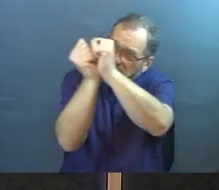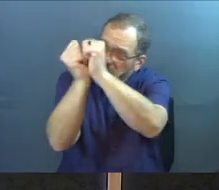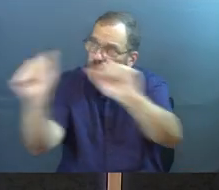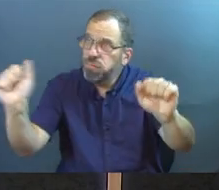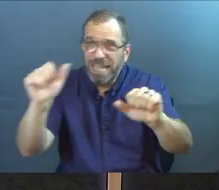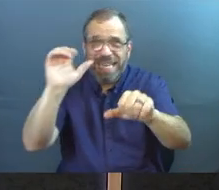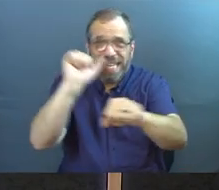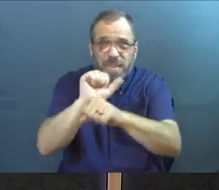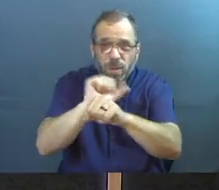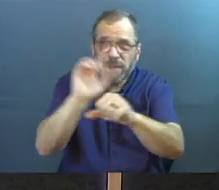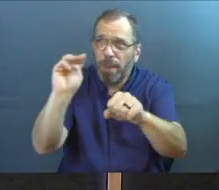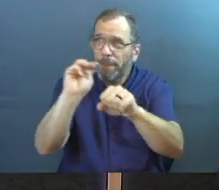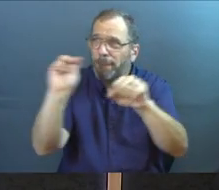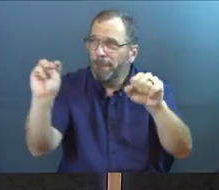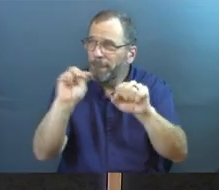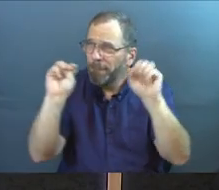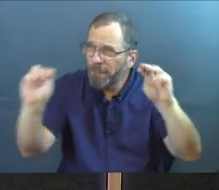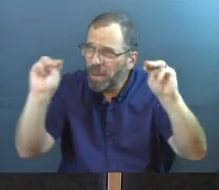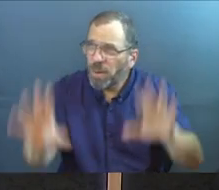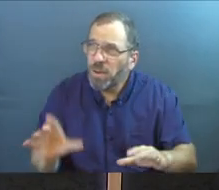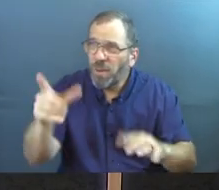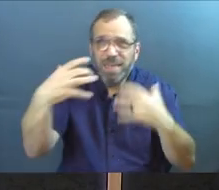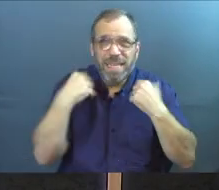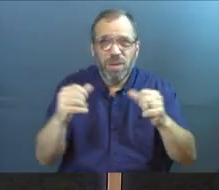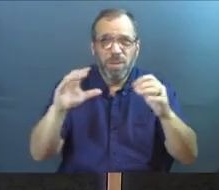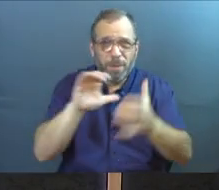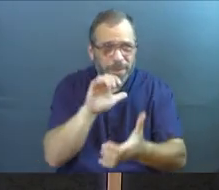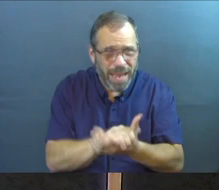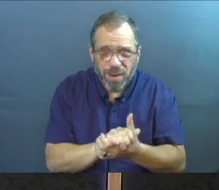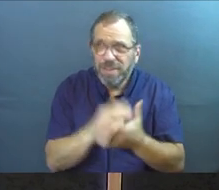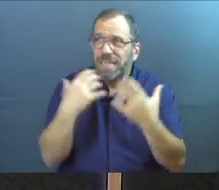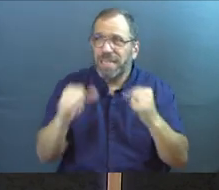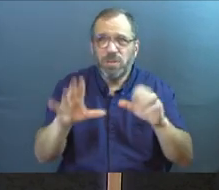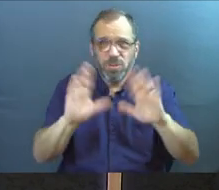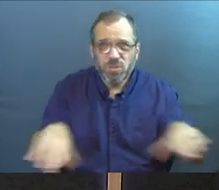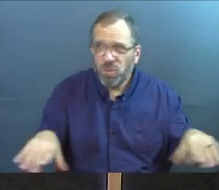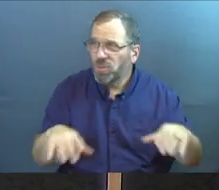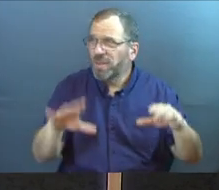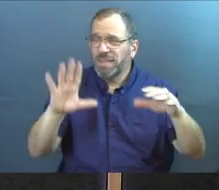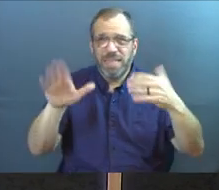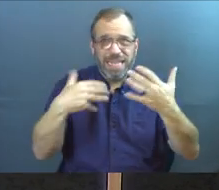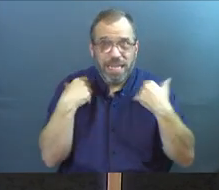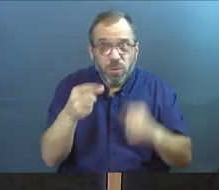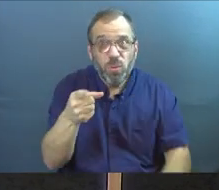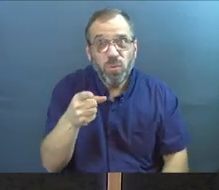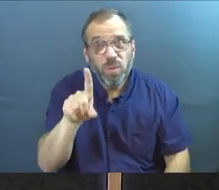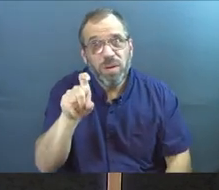miracle worker? Is he the only one that can heal your marriage and heal your kids and heal you?